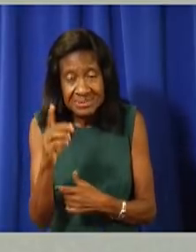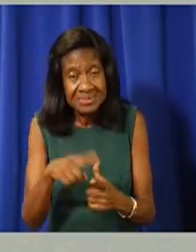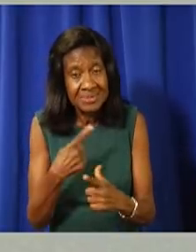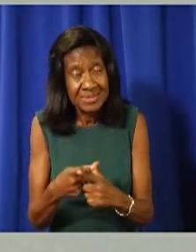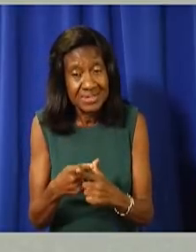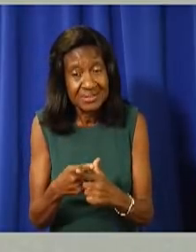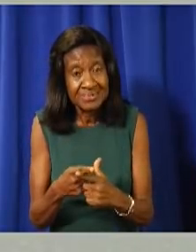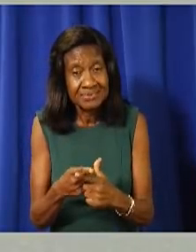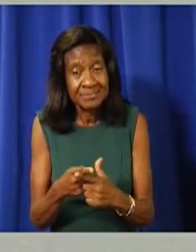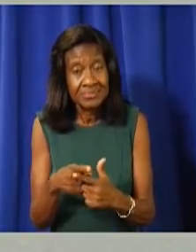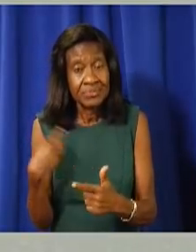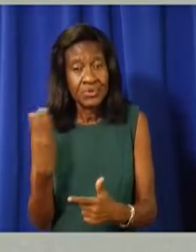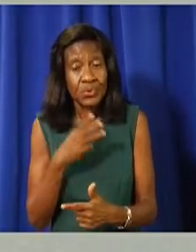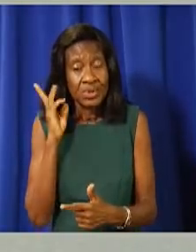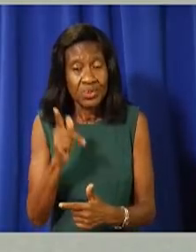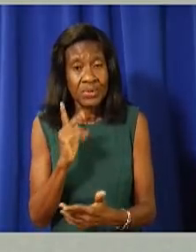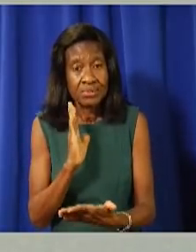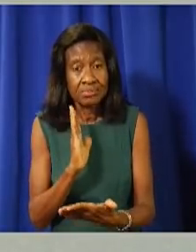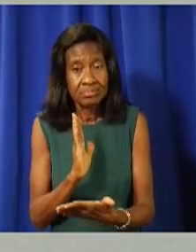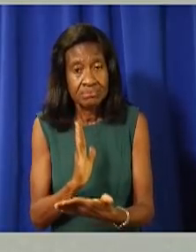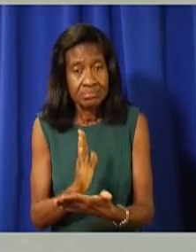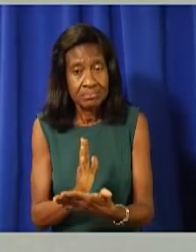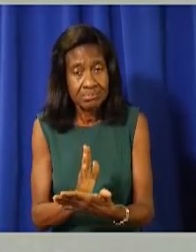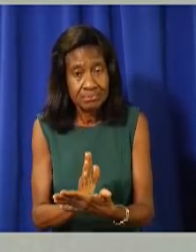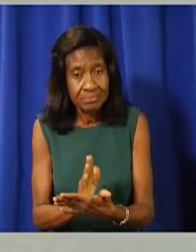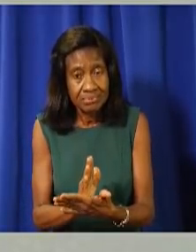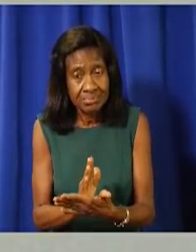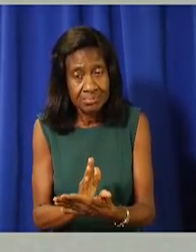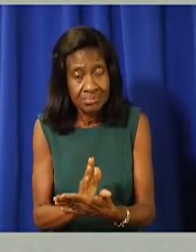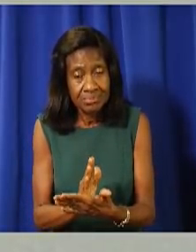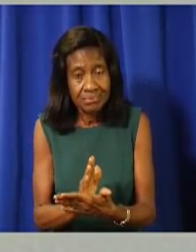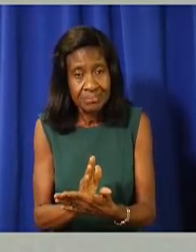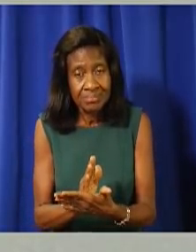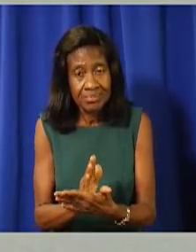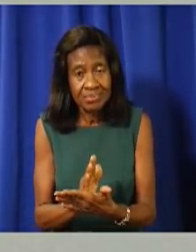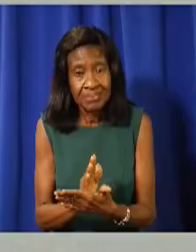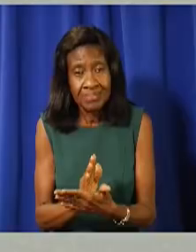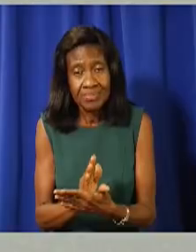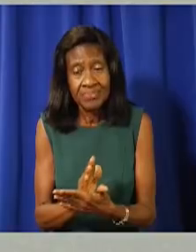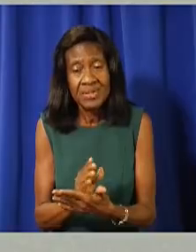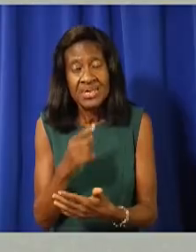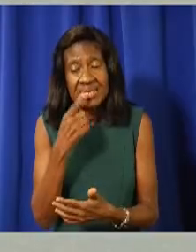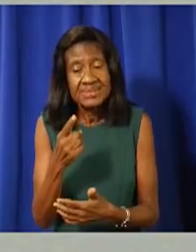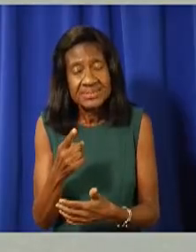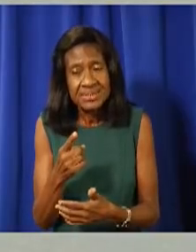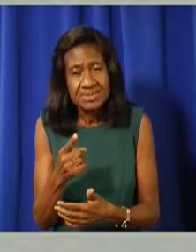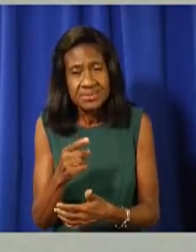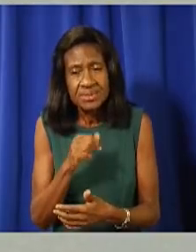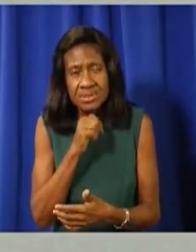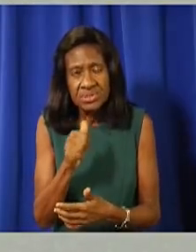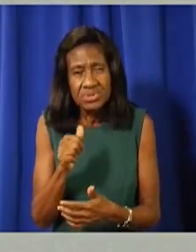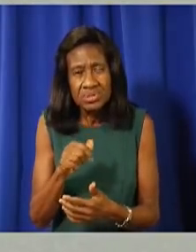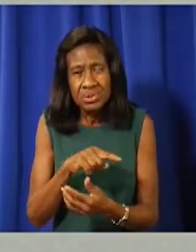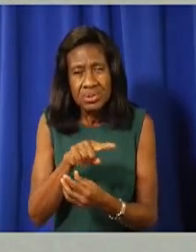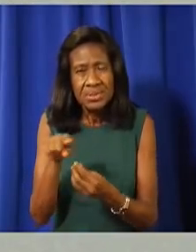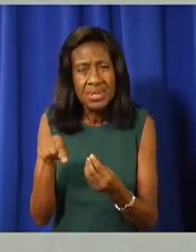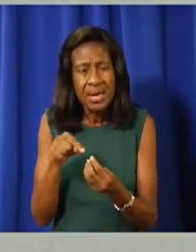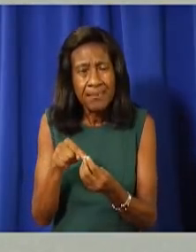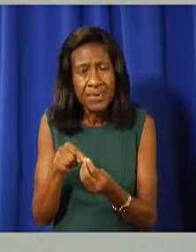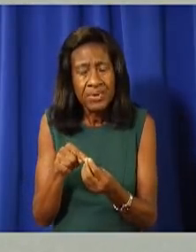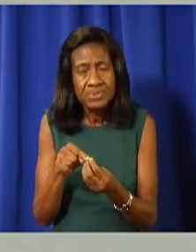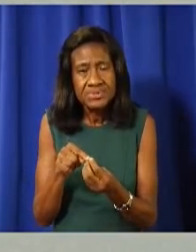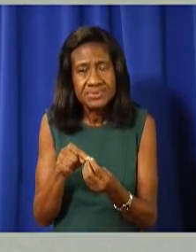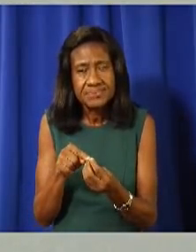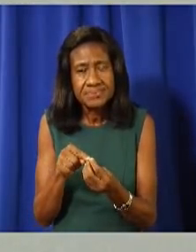and we will do so unapologetically. This is not about raising the bar, this is not about moving the